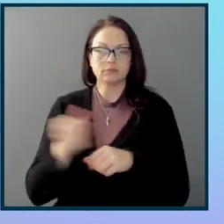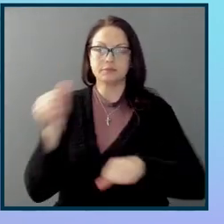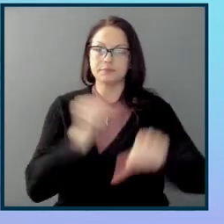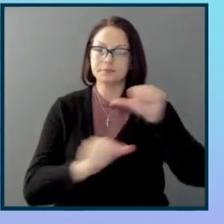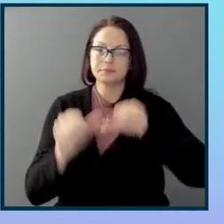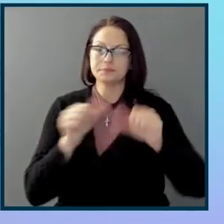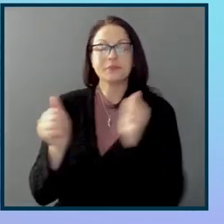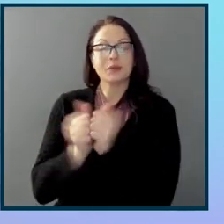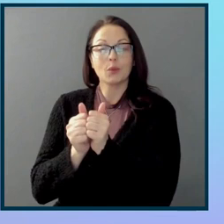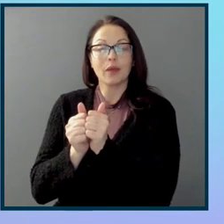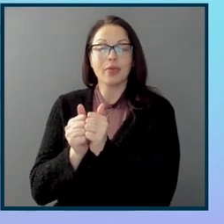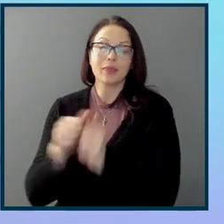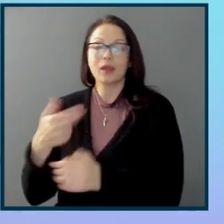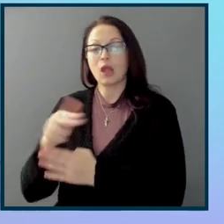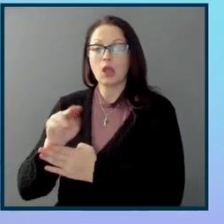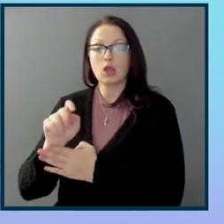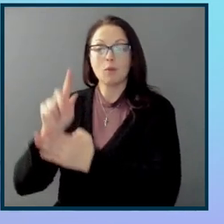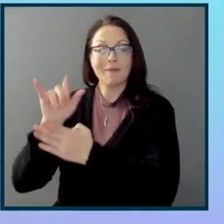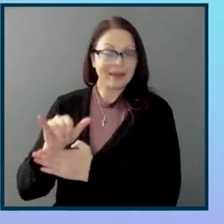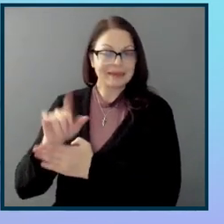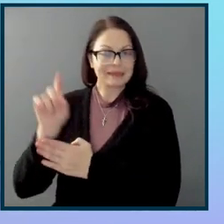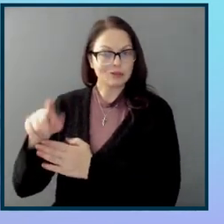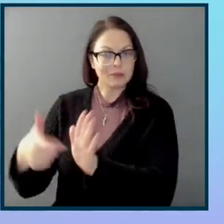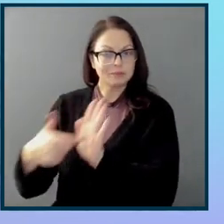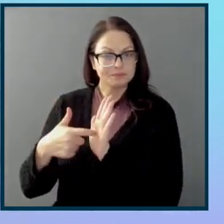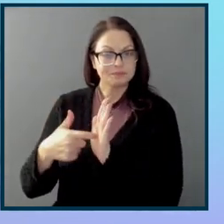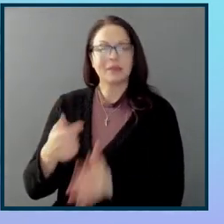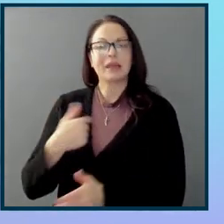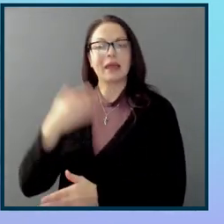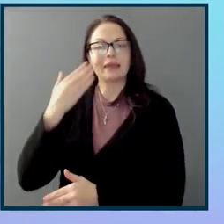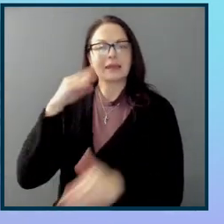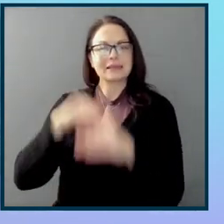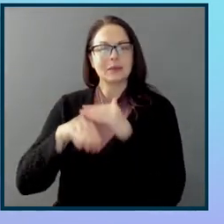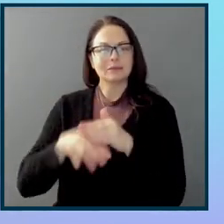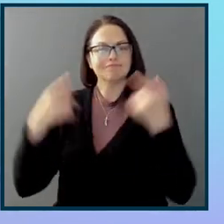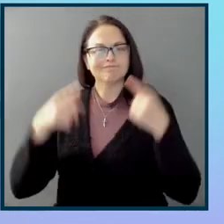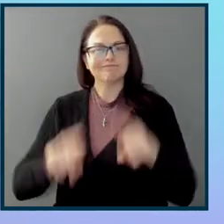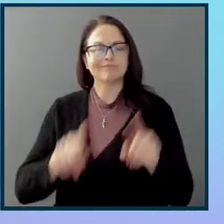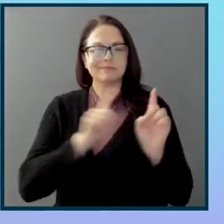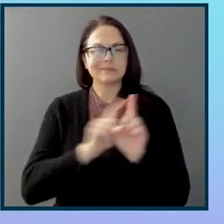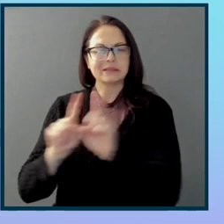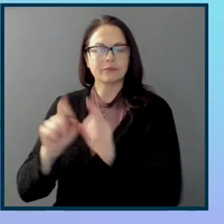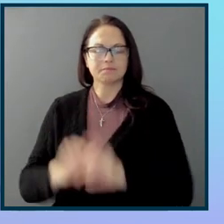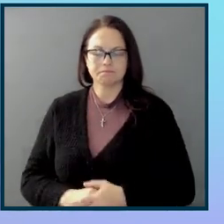push, right? And I would say that accessibility can happen at different levels. It can happen